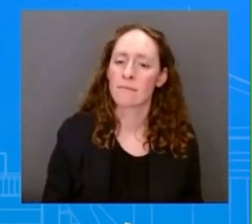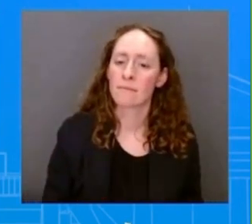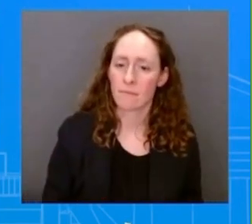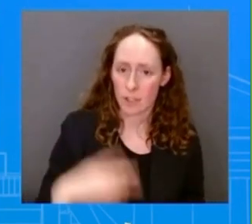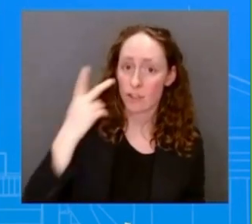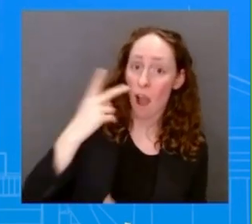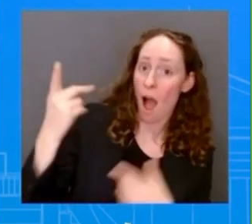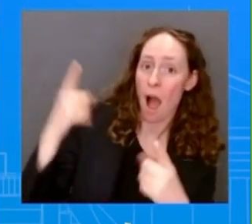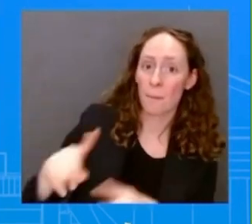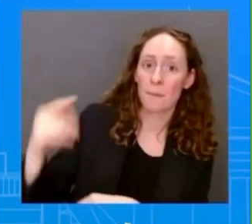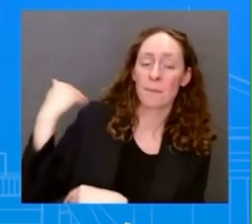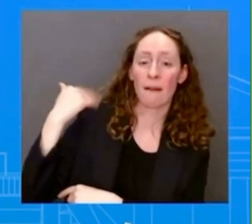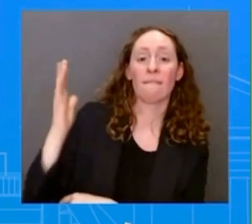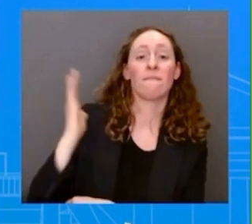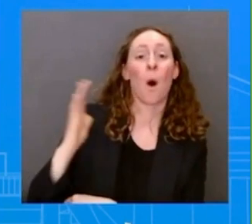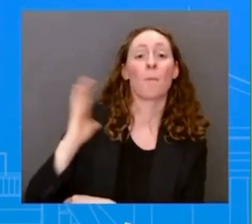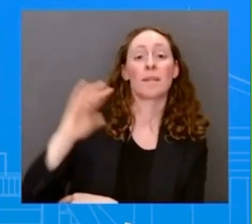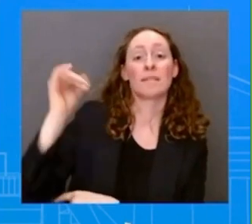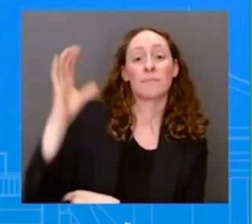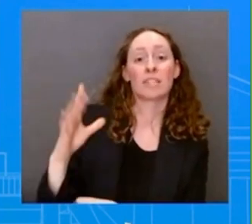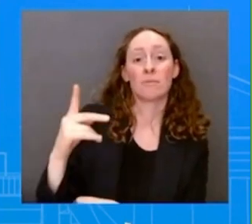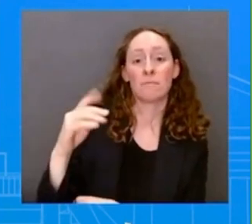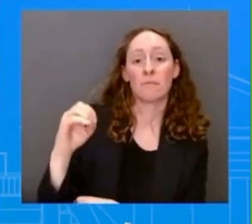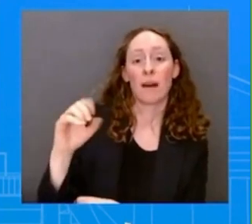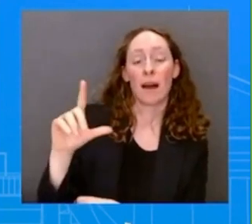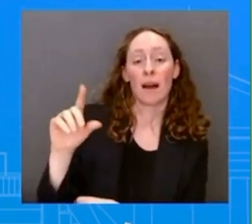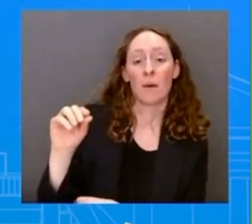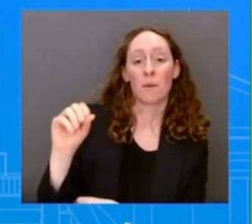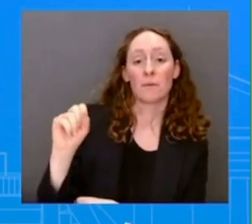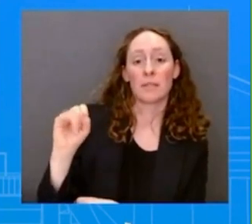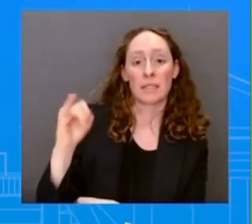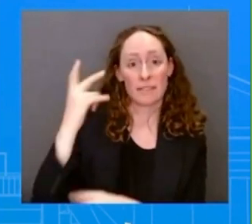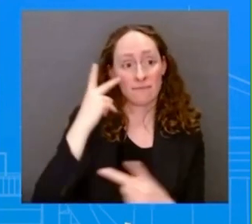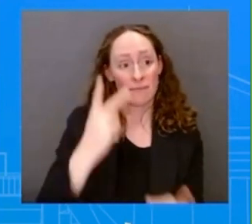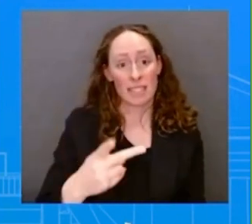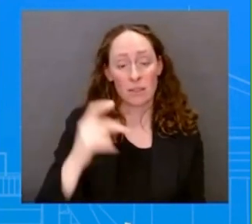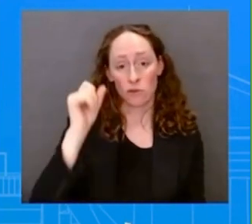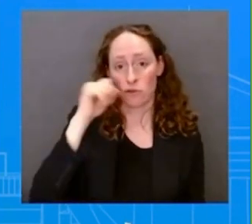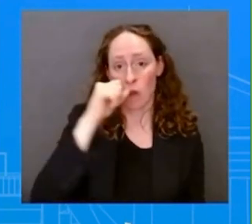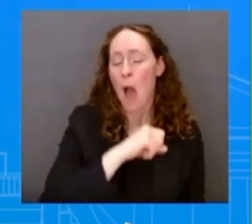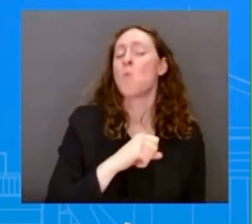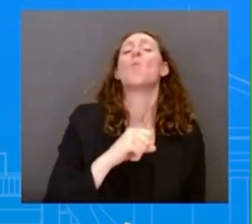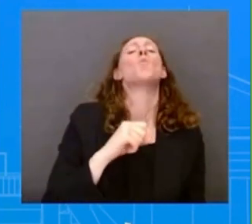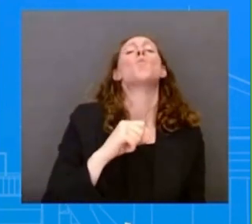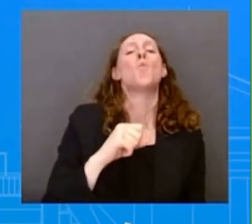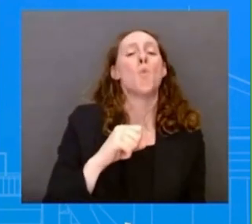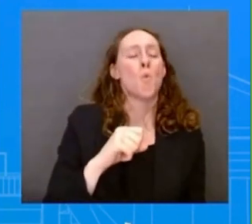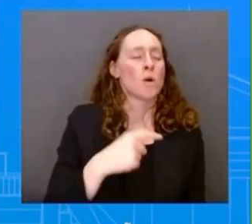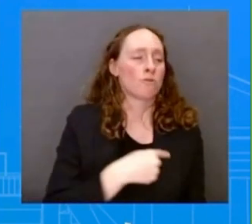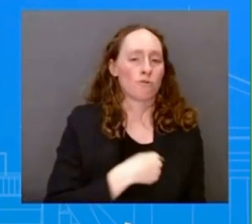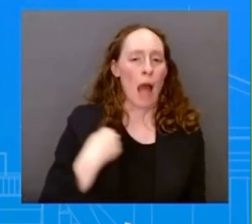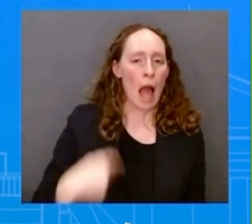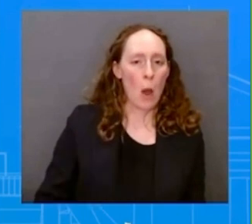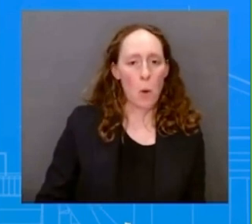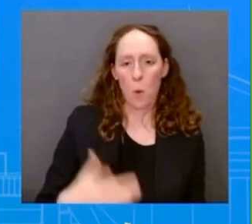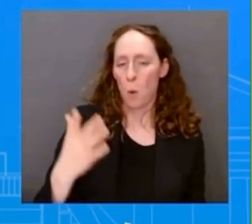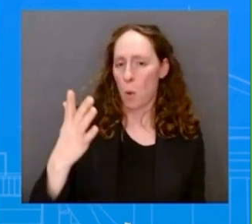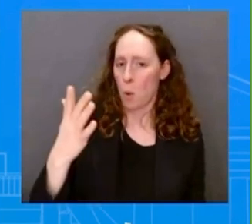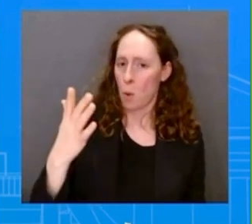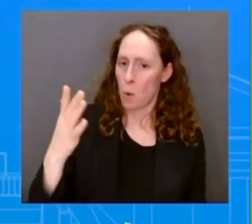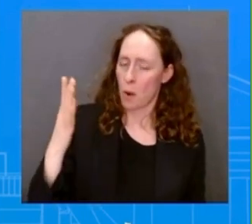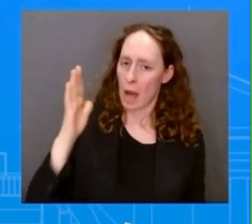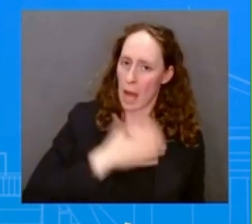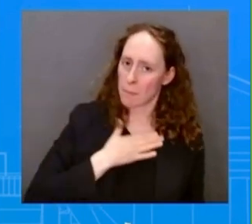backlash and response from China. So wouldn't it stand to reason that the administration is bracing for something